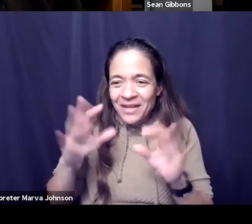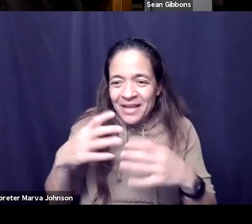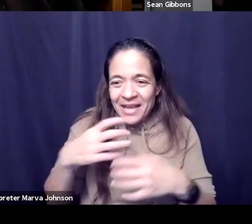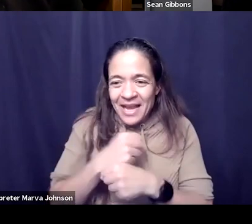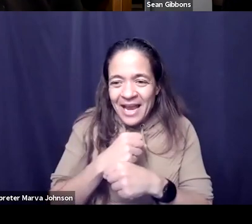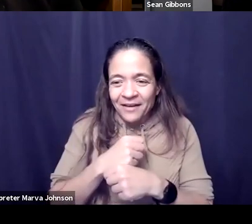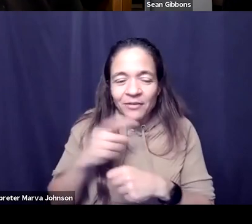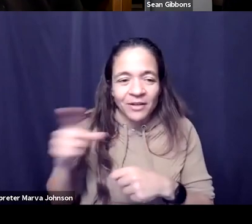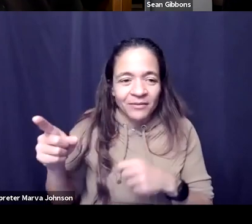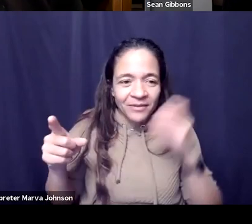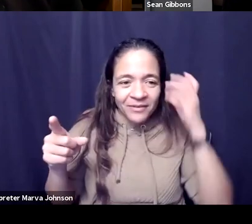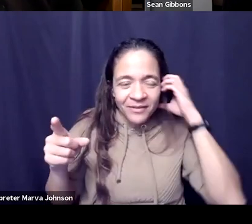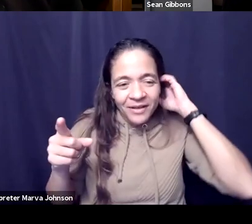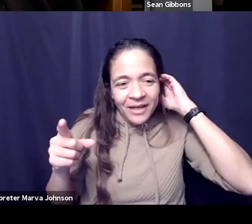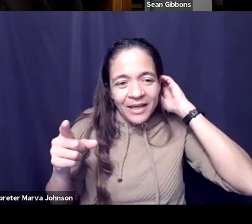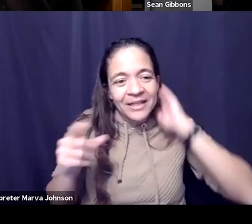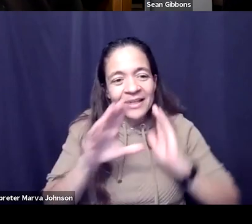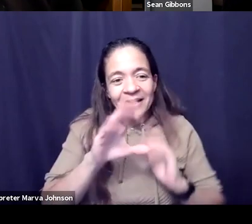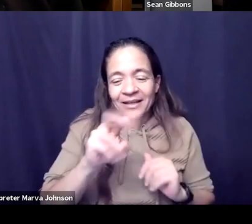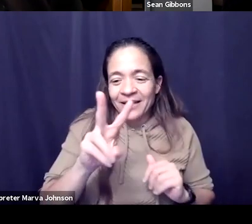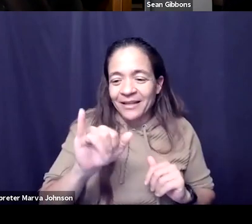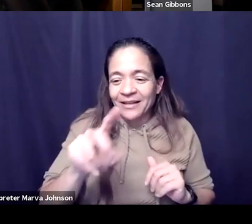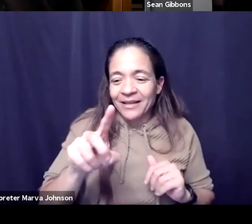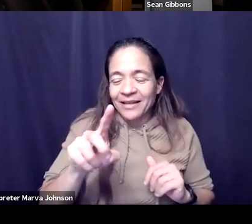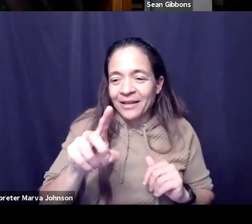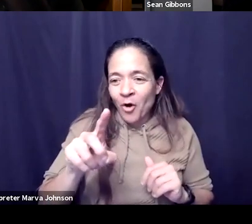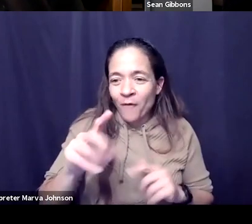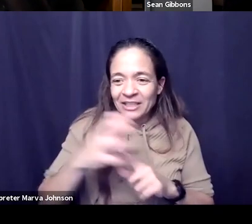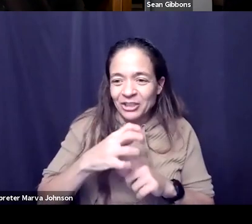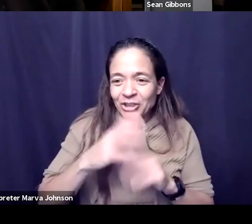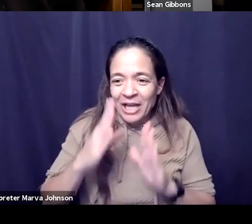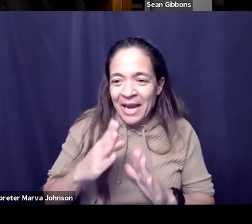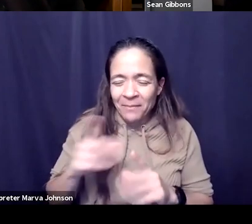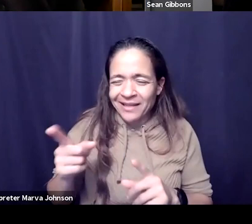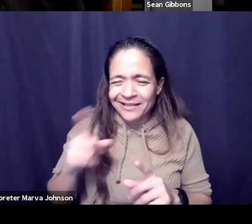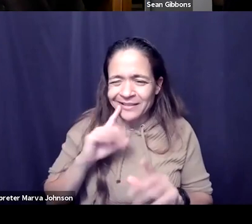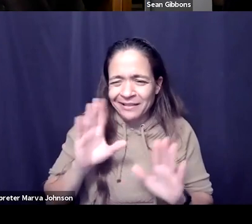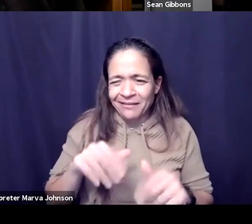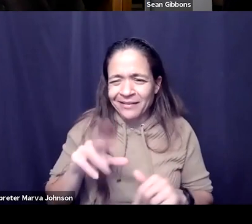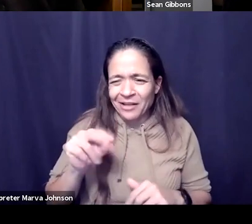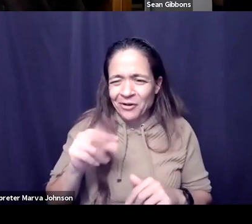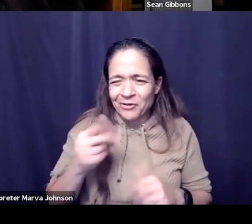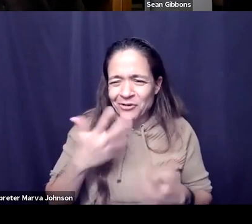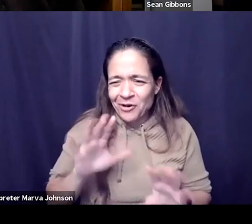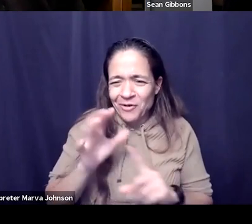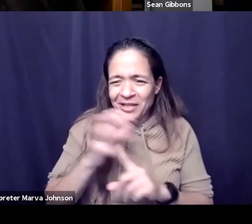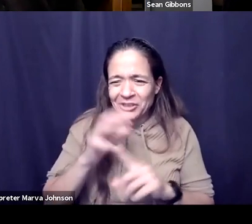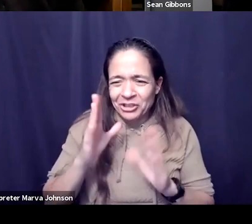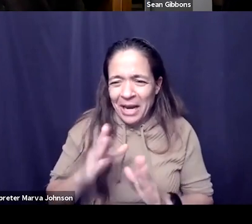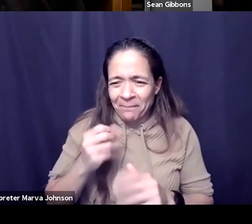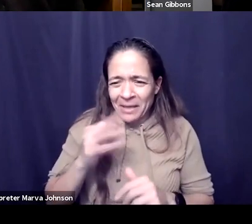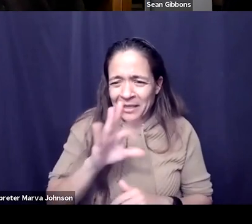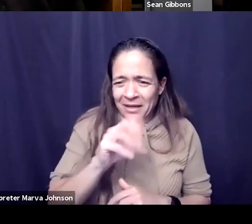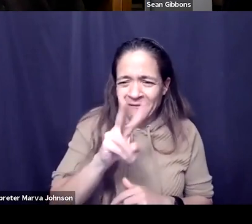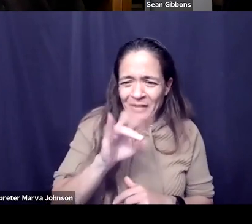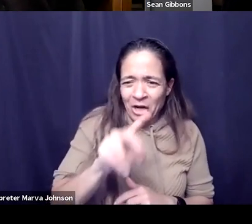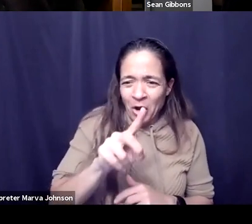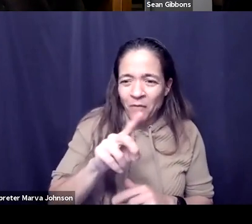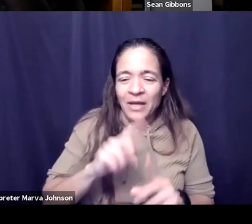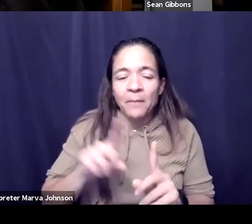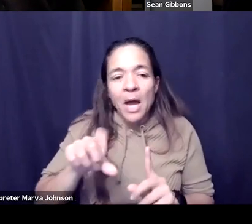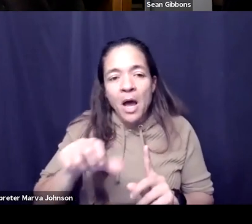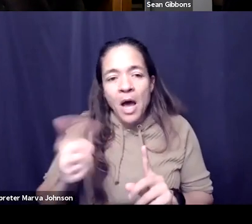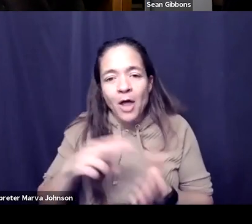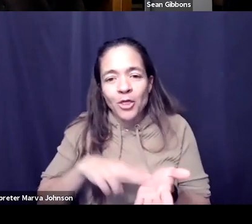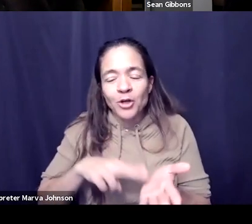then she was like no one wants to be a covid a champion of covid um but it was other nurses who were going to be um infection prevention